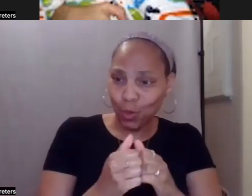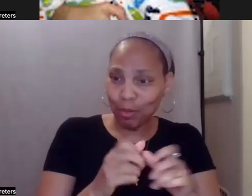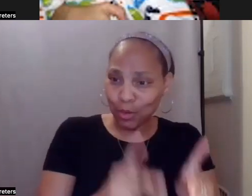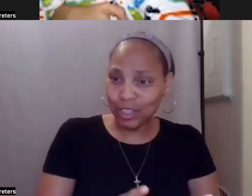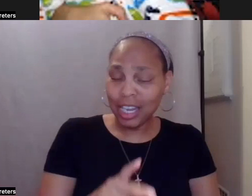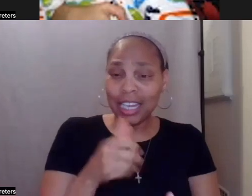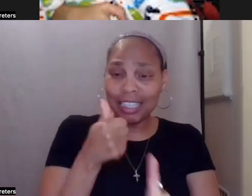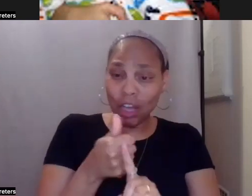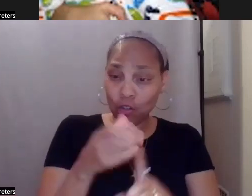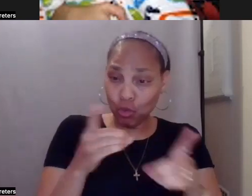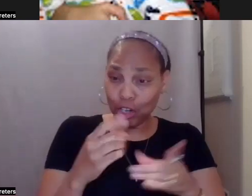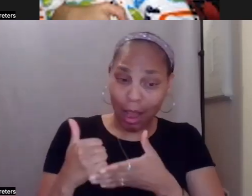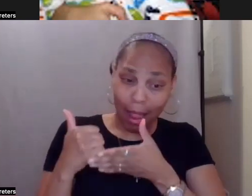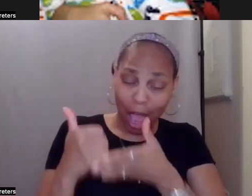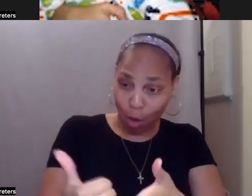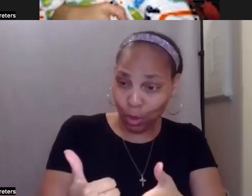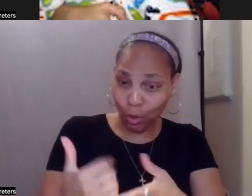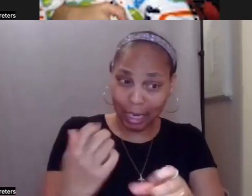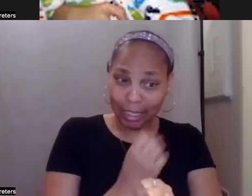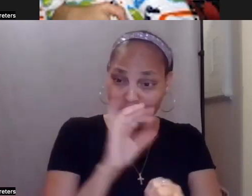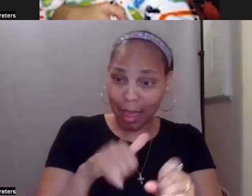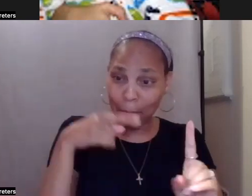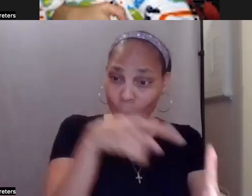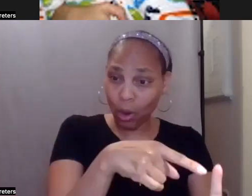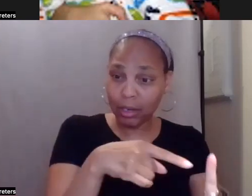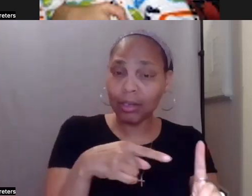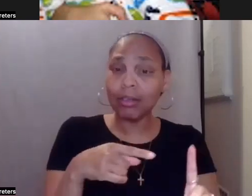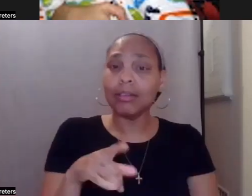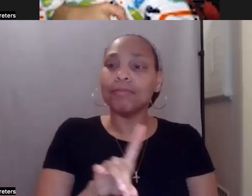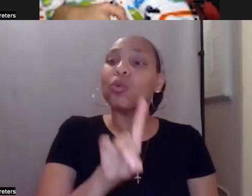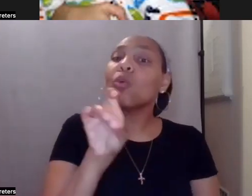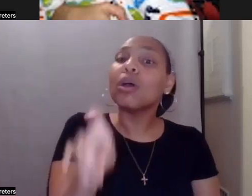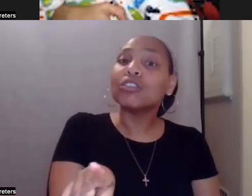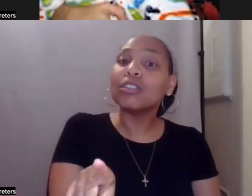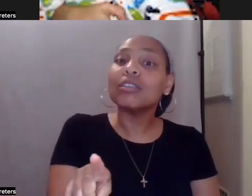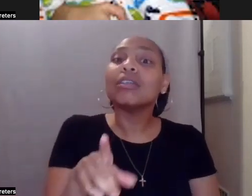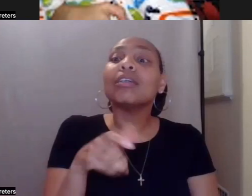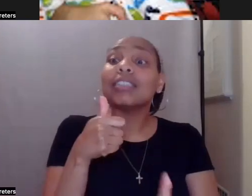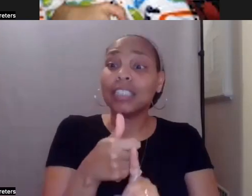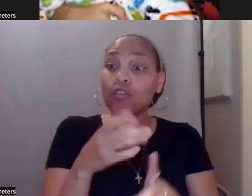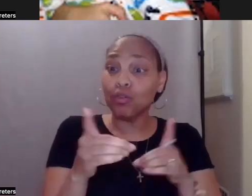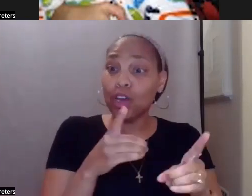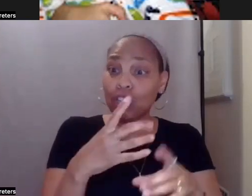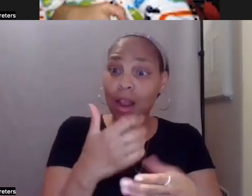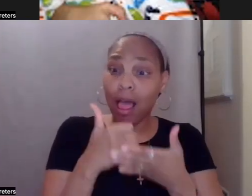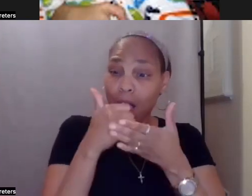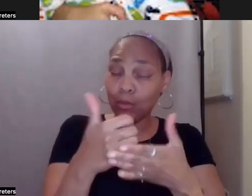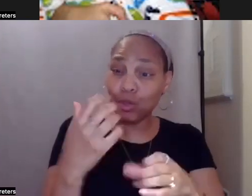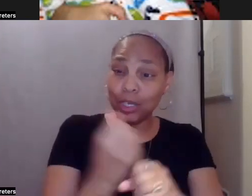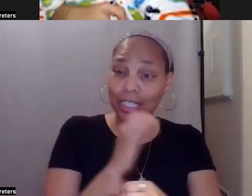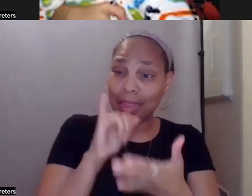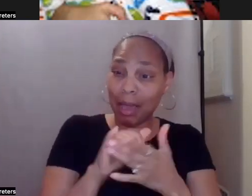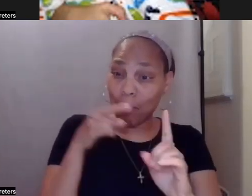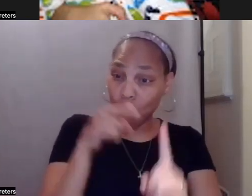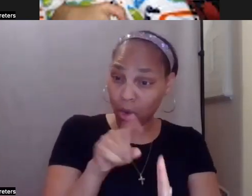I'm sorry. I, you kind of broke there. Is it self-direction that has helped get you to that? Yes. It's, it's the,